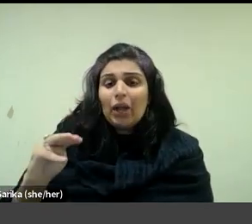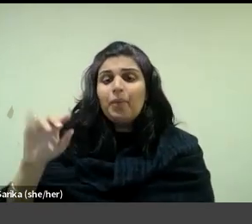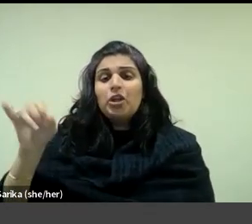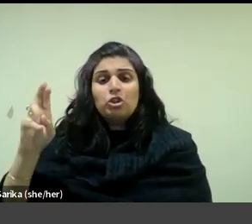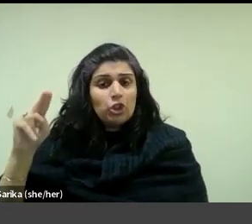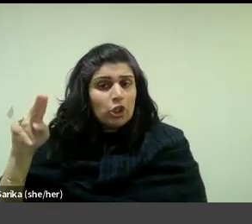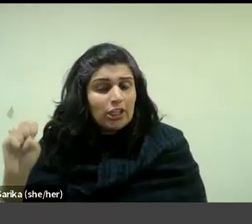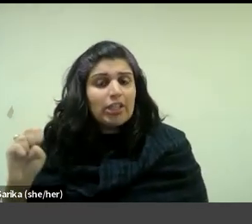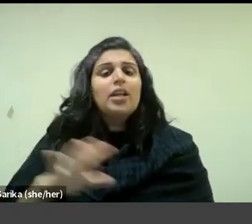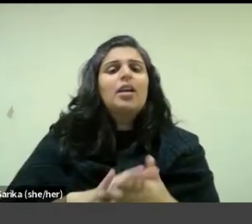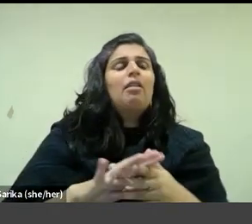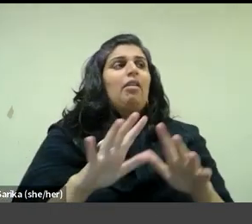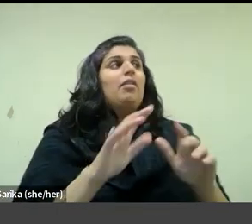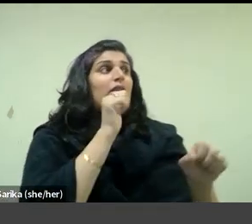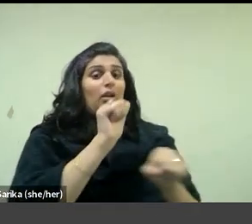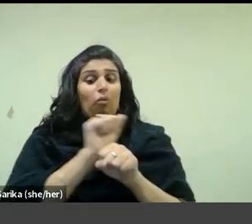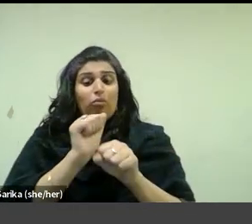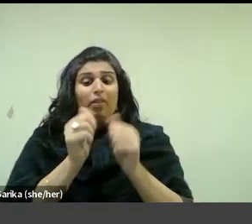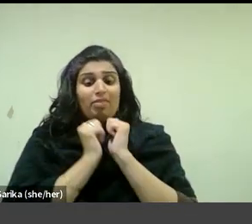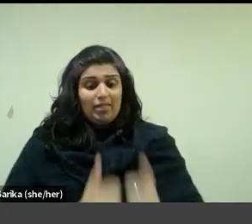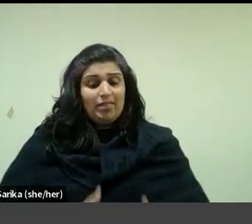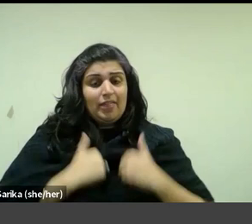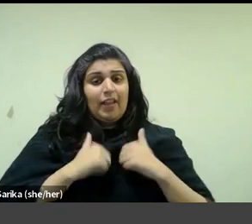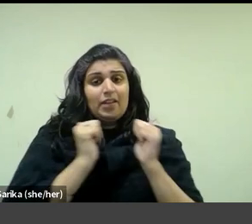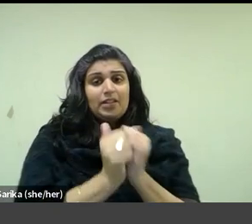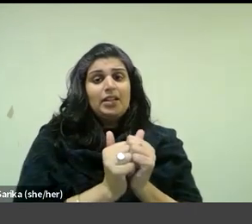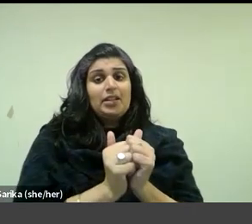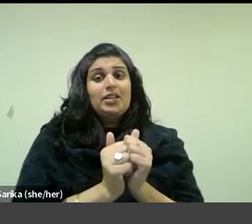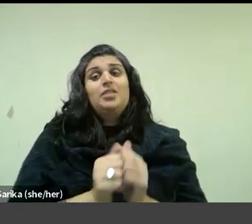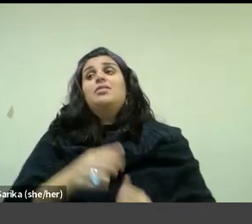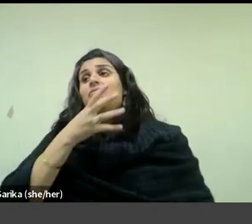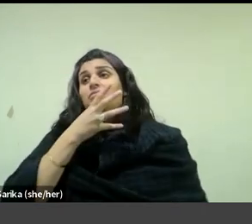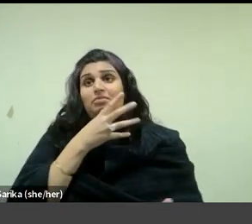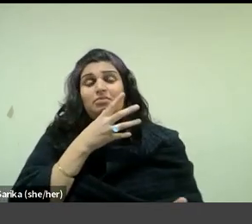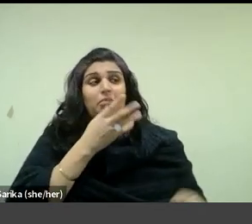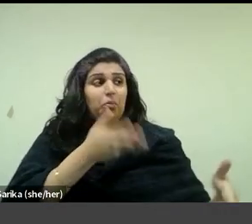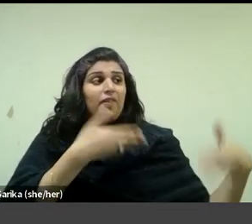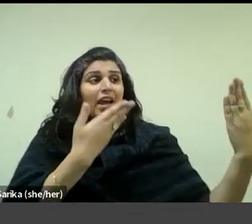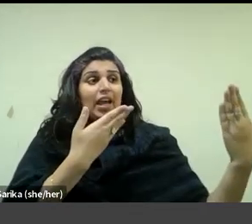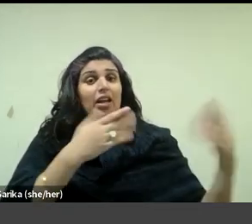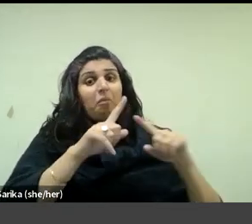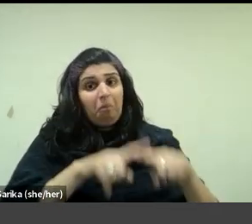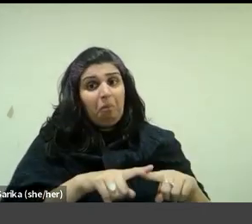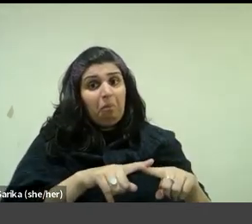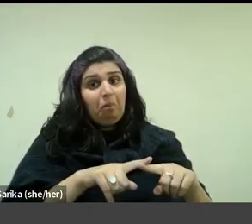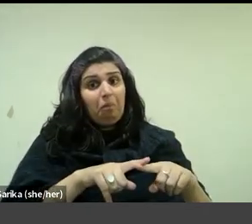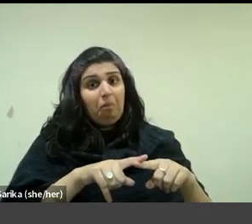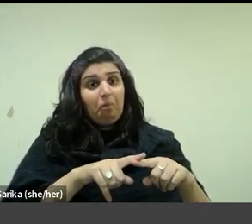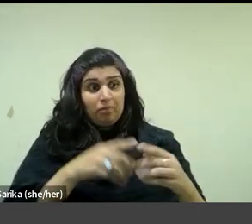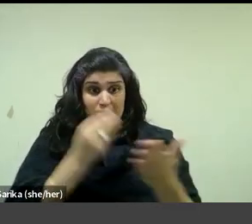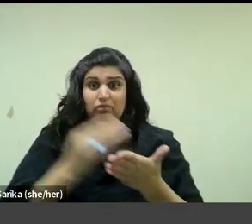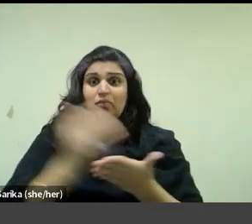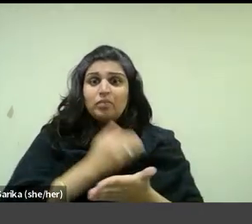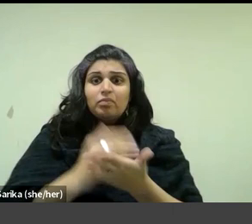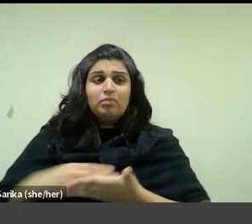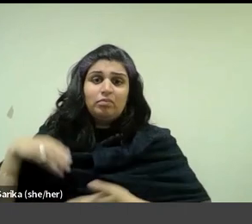cohabitation and the certainty that it was Madame Vuillard that provided dependable, if not substantial, income to